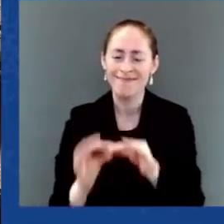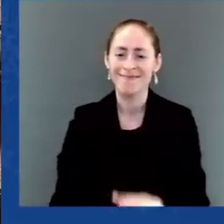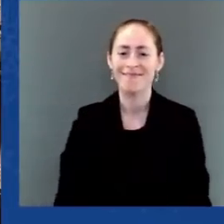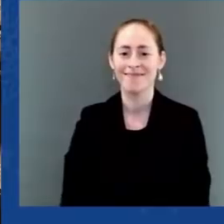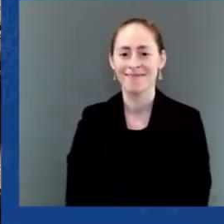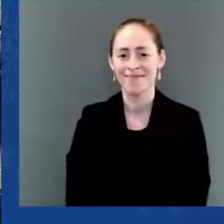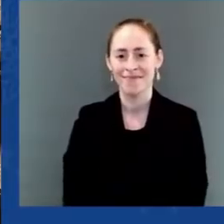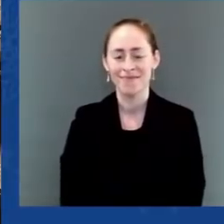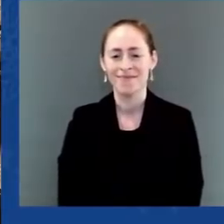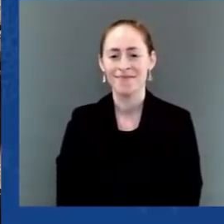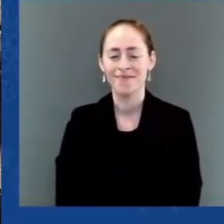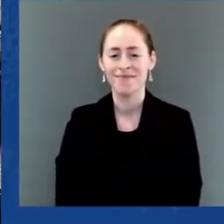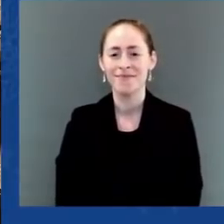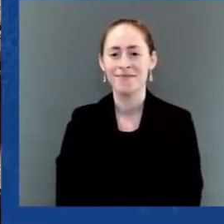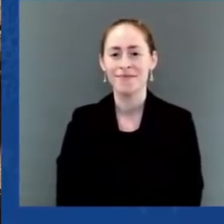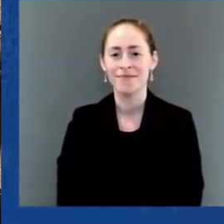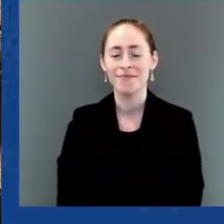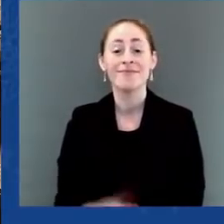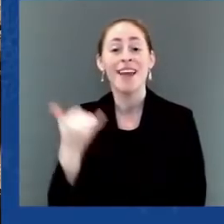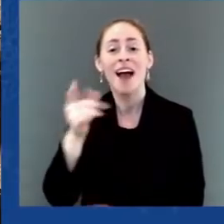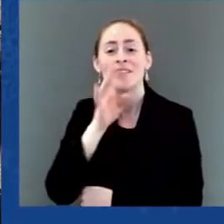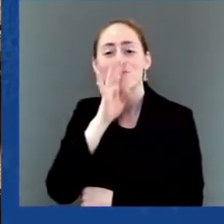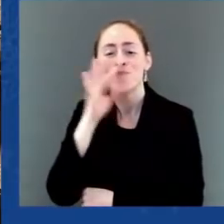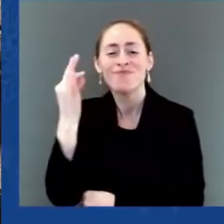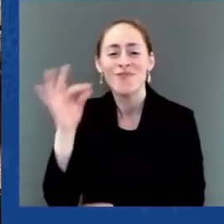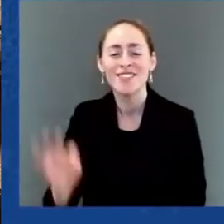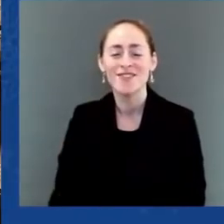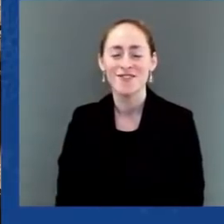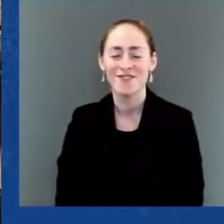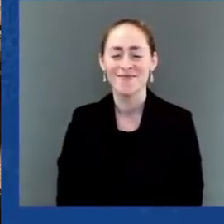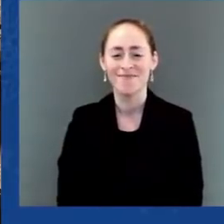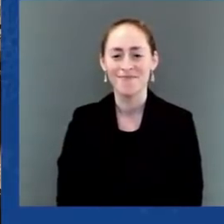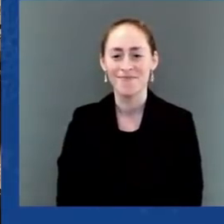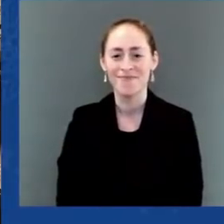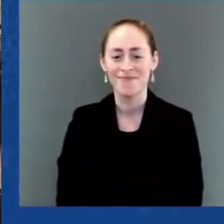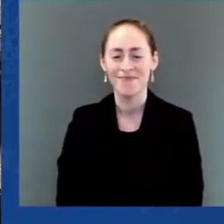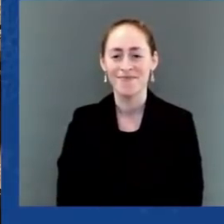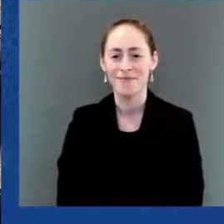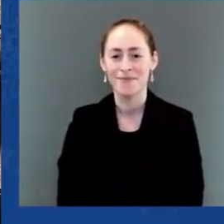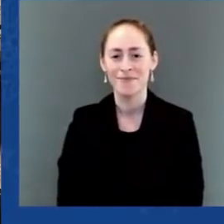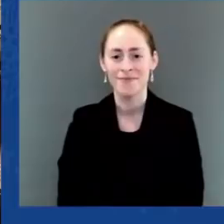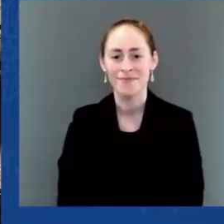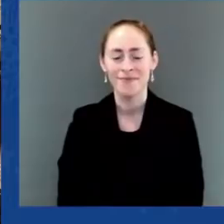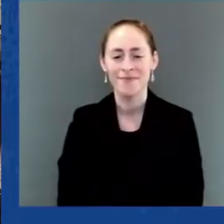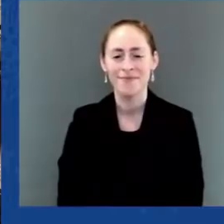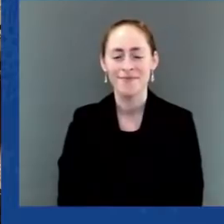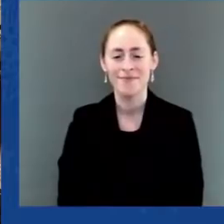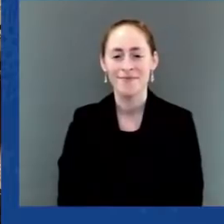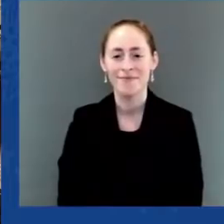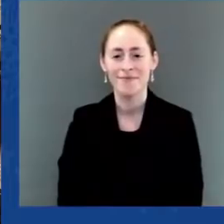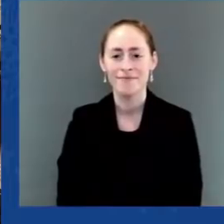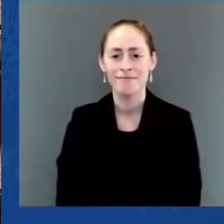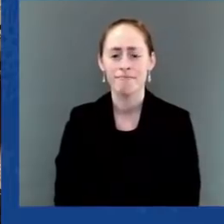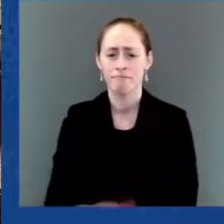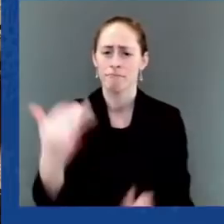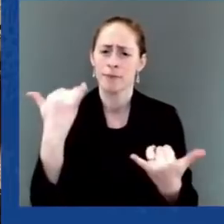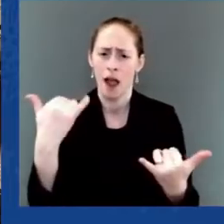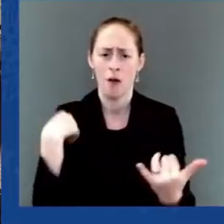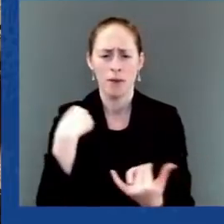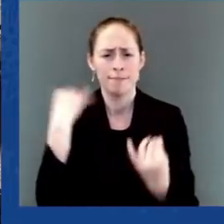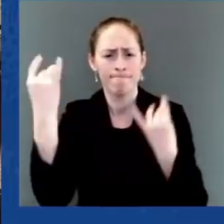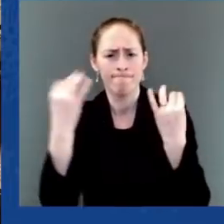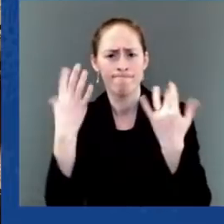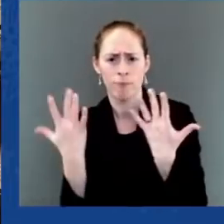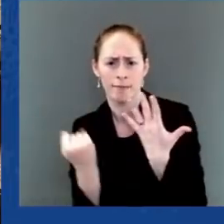together. Our highest priority is, of course, ending COVID-19 and being focused on economic recovery,